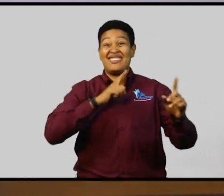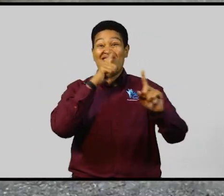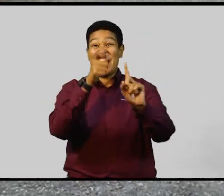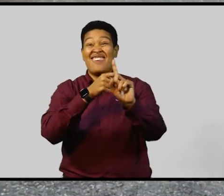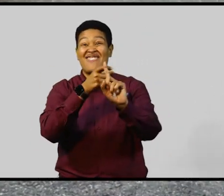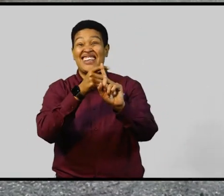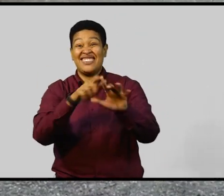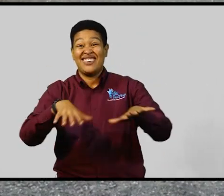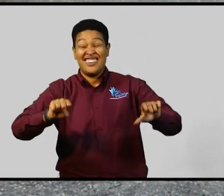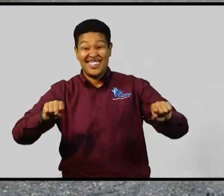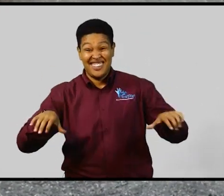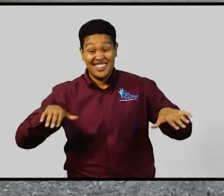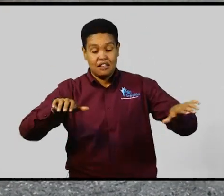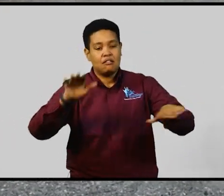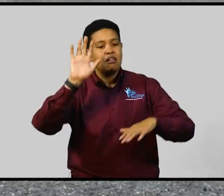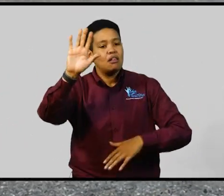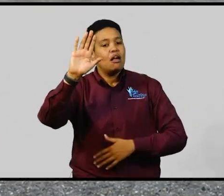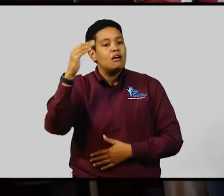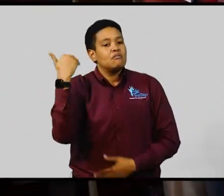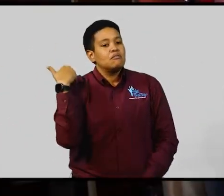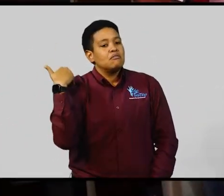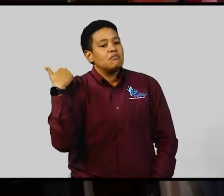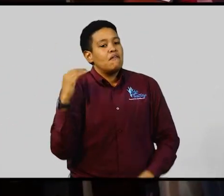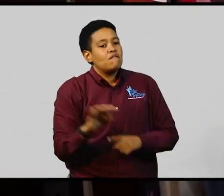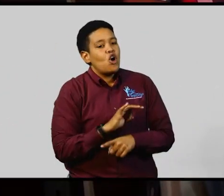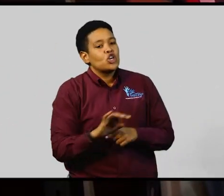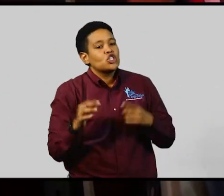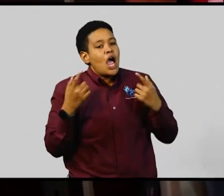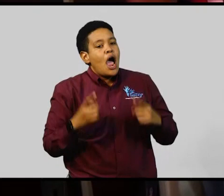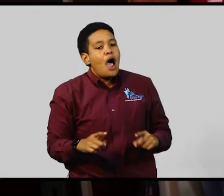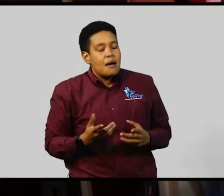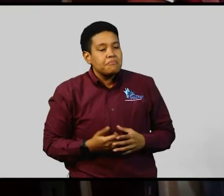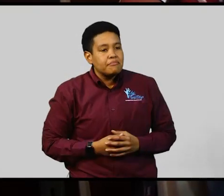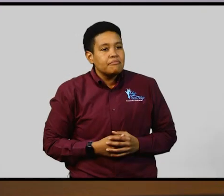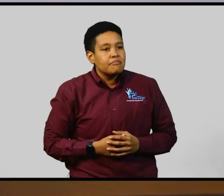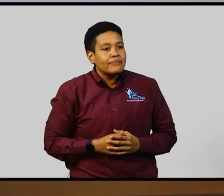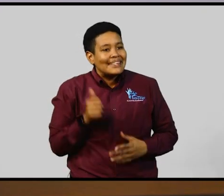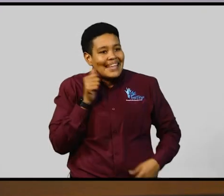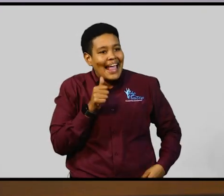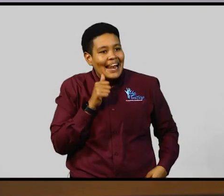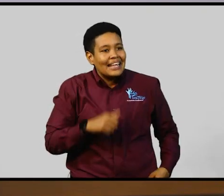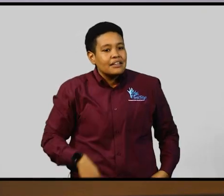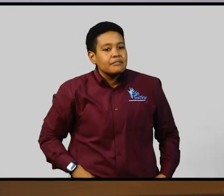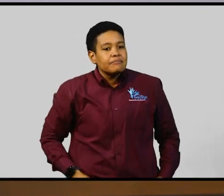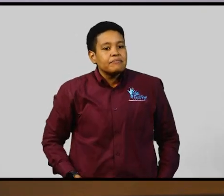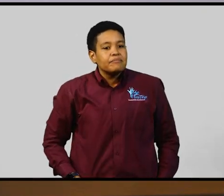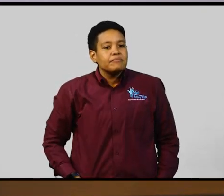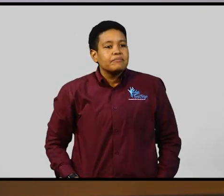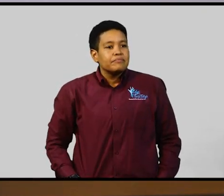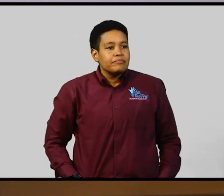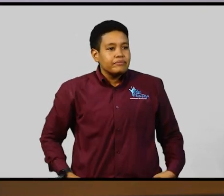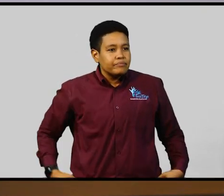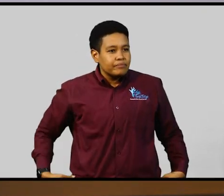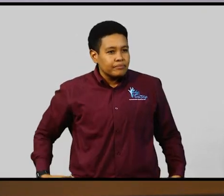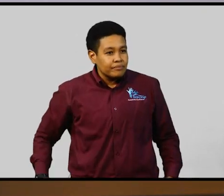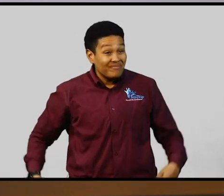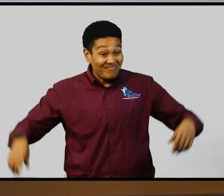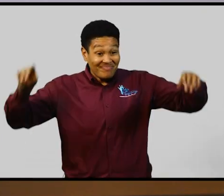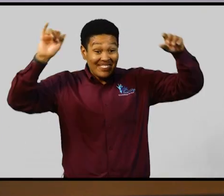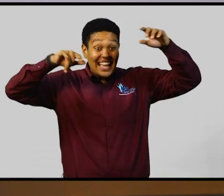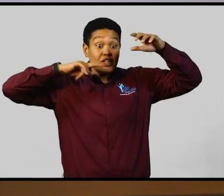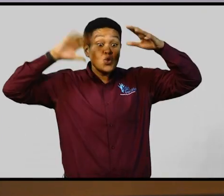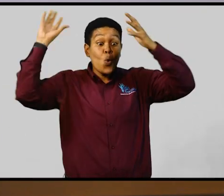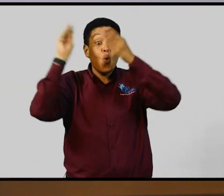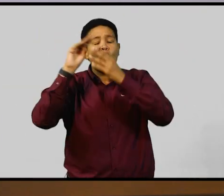out their work functions on a daily basis. And that is the whole principle